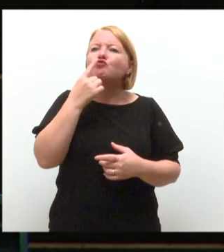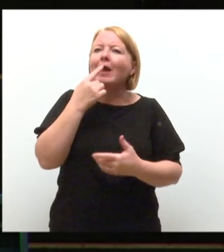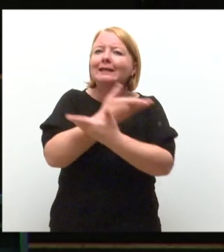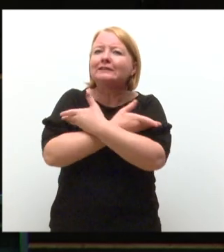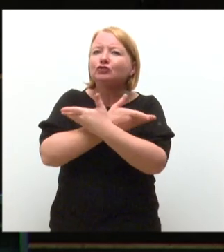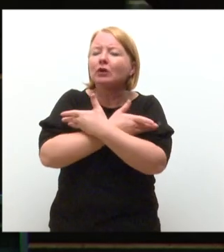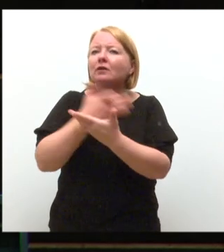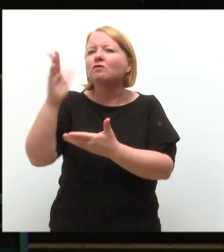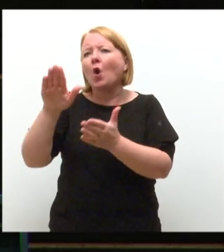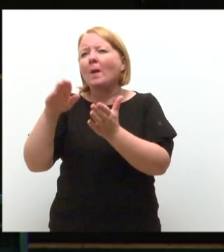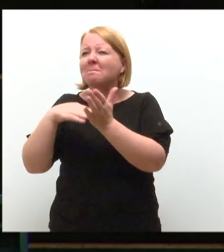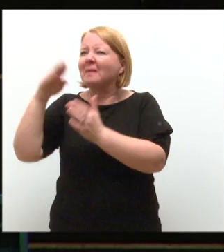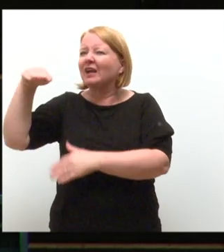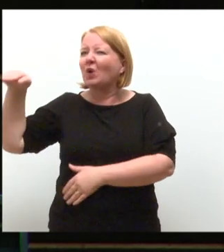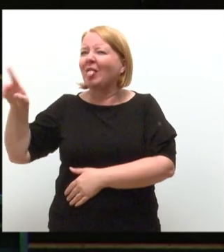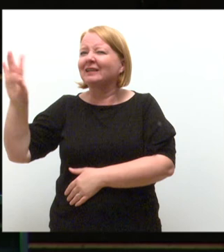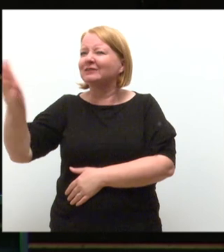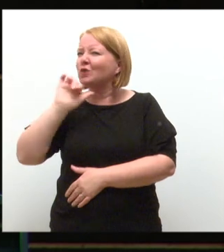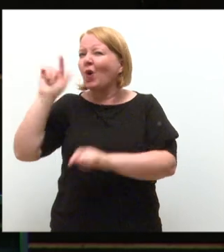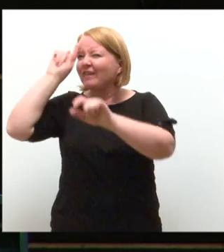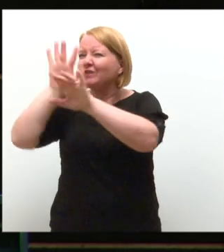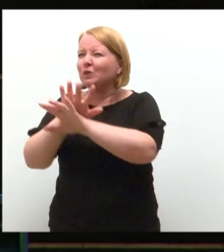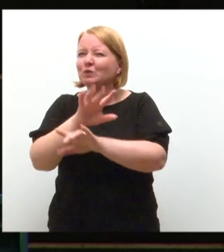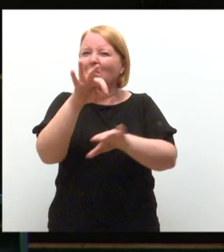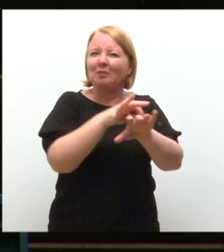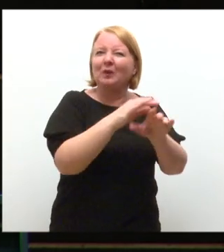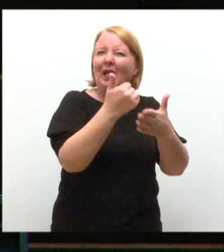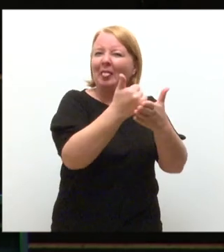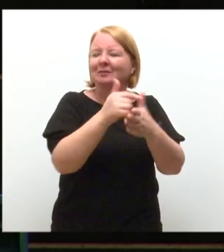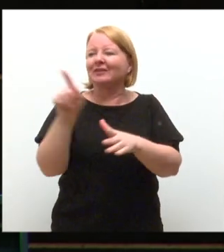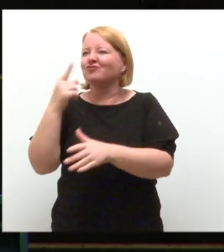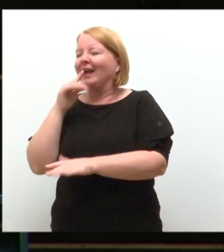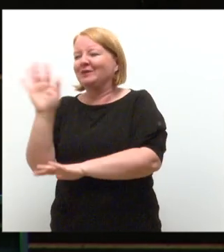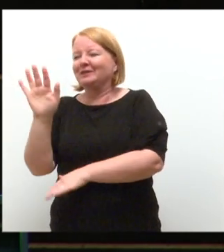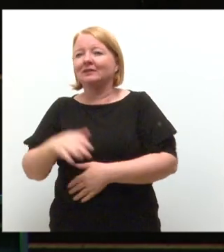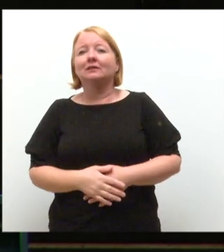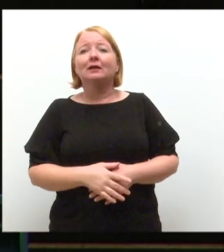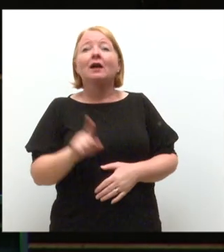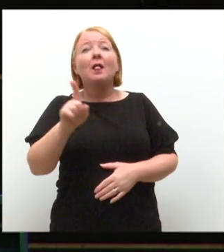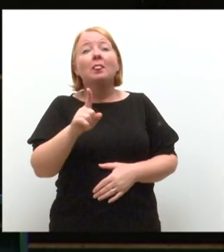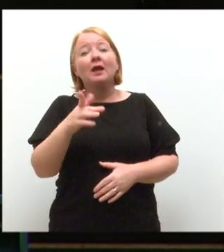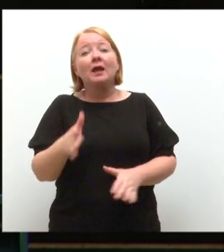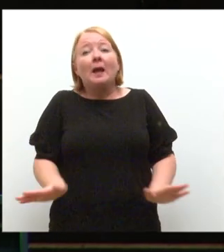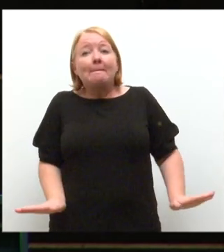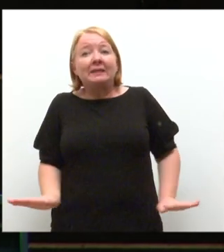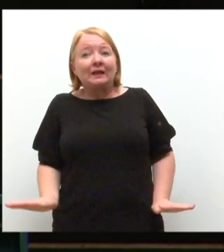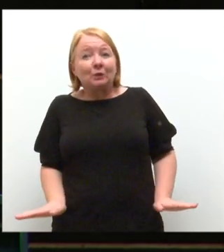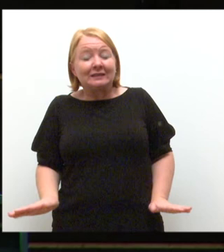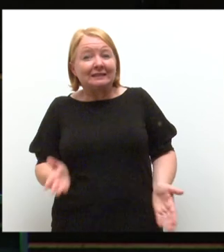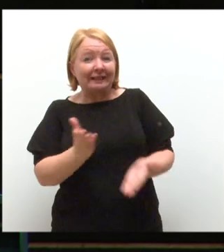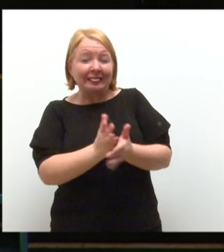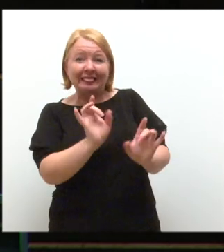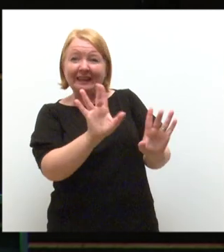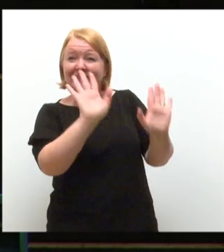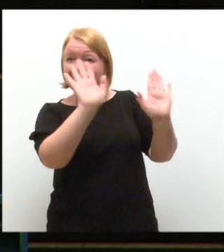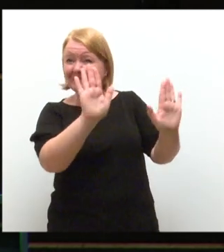tend to work for McDonald's, so do not confuse them. Please, please try to leave the penguins where they are. I've a few issues.